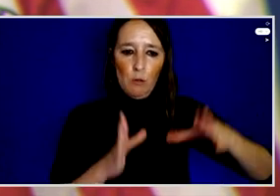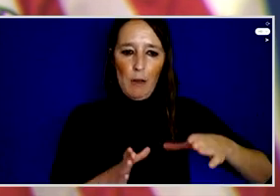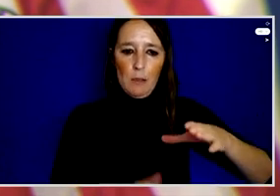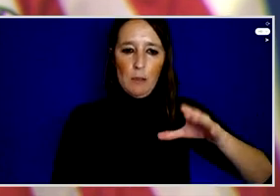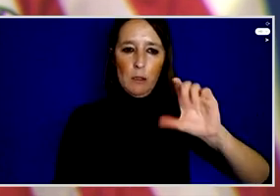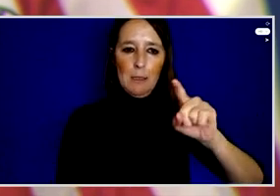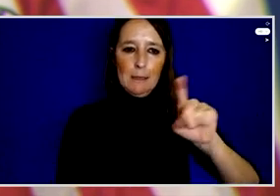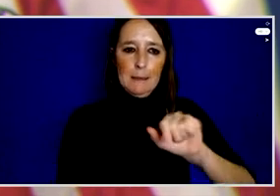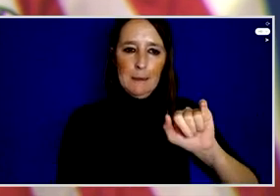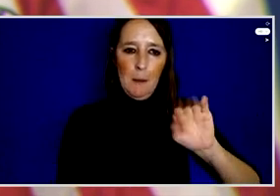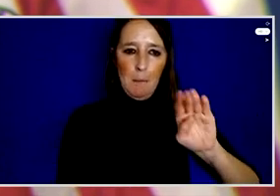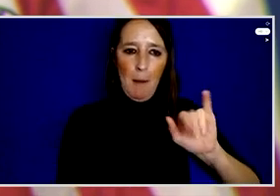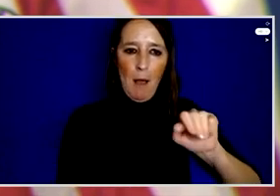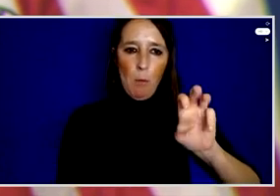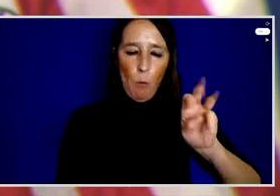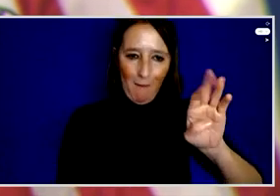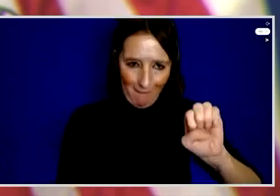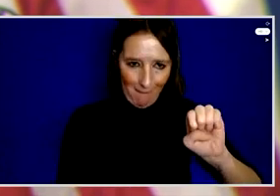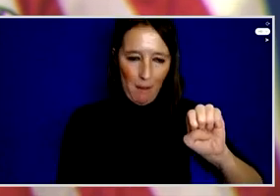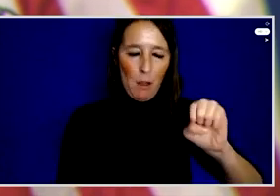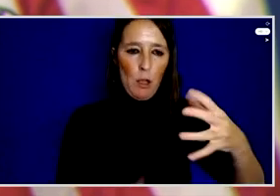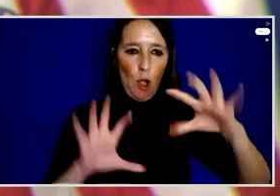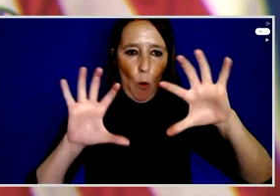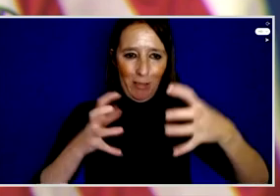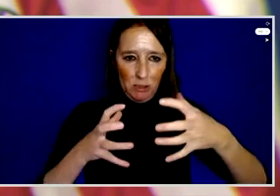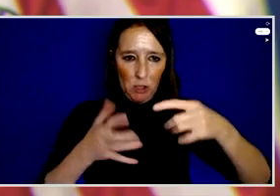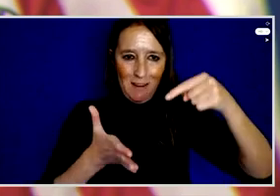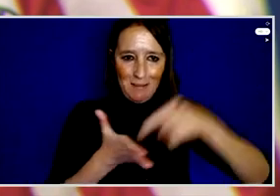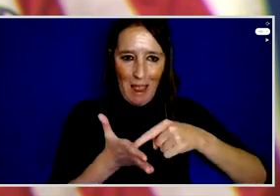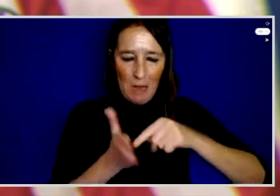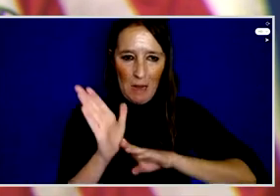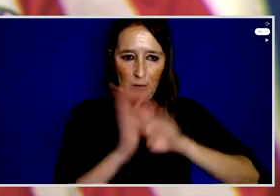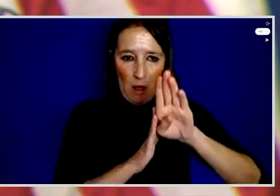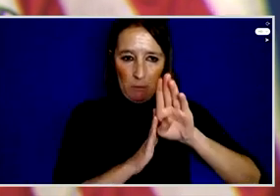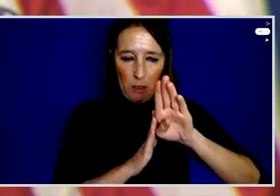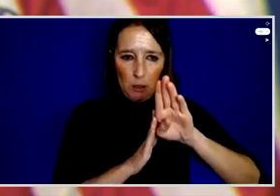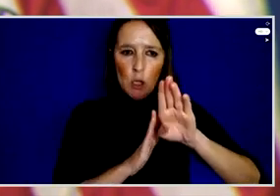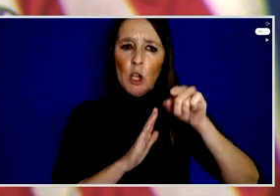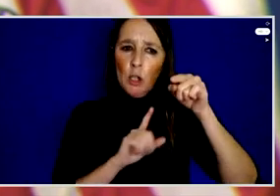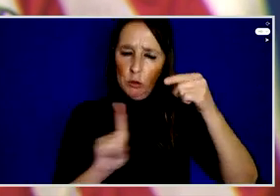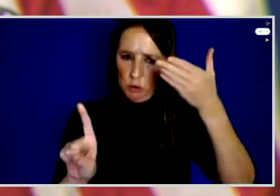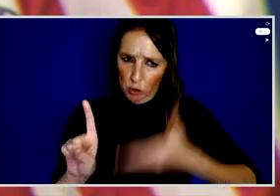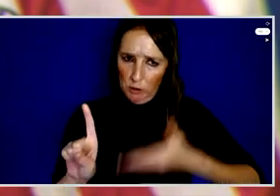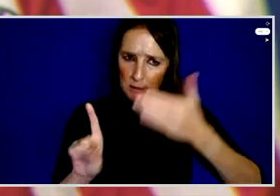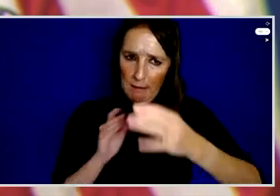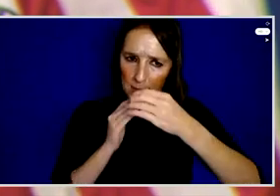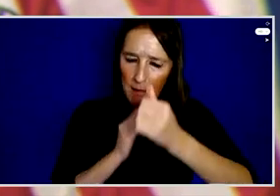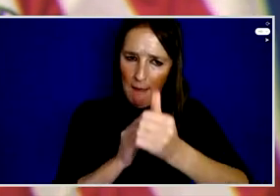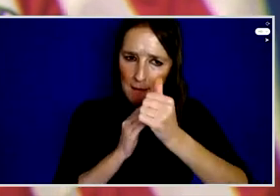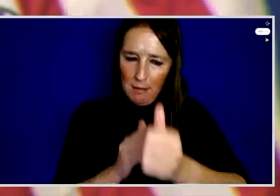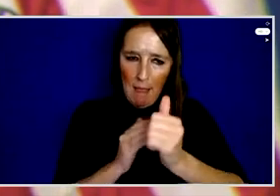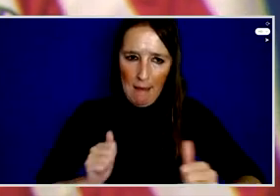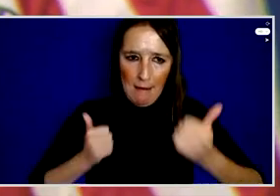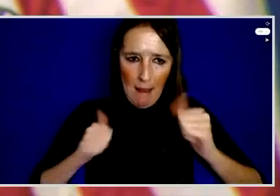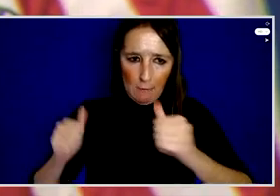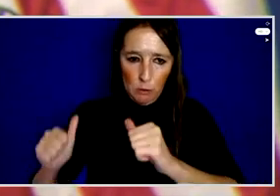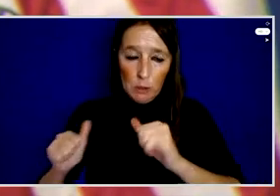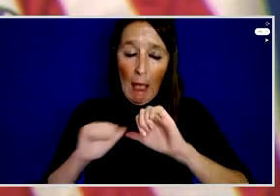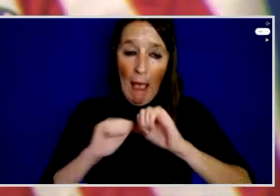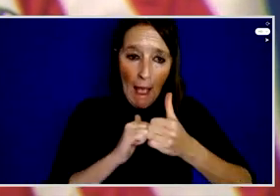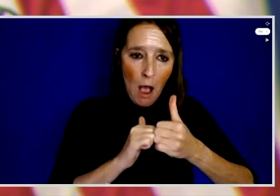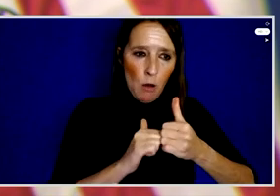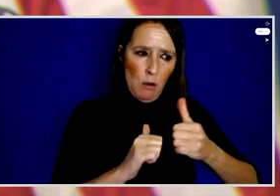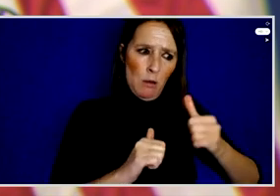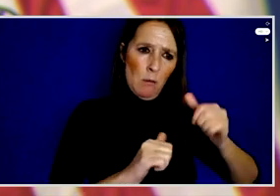on Debt and Development. Jeanette has led successful efforts to increase citizen agency to demand